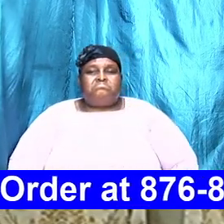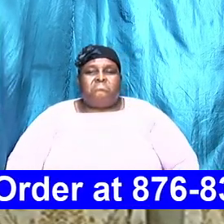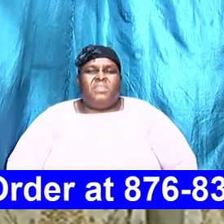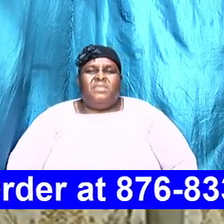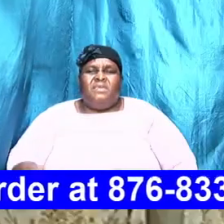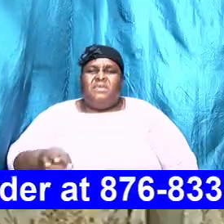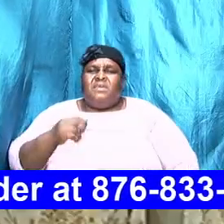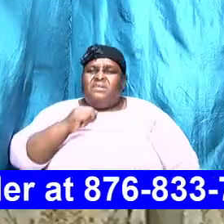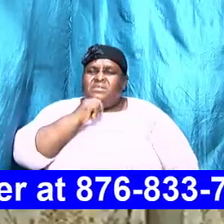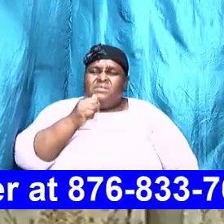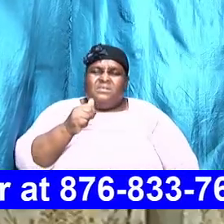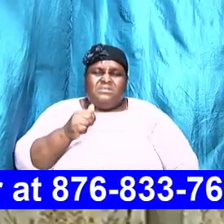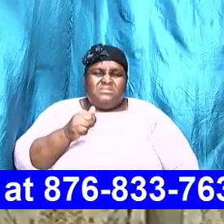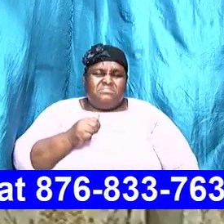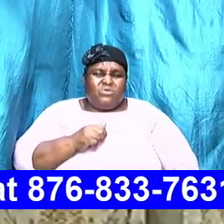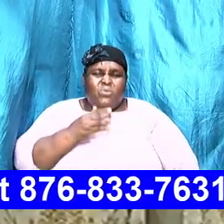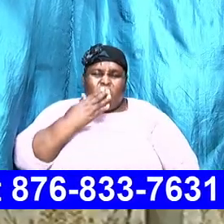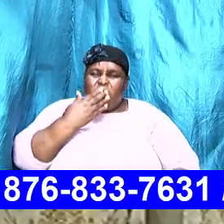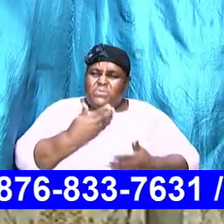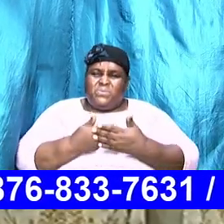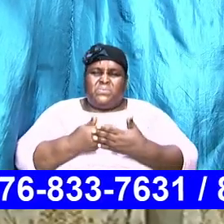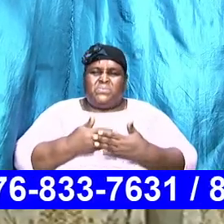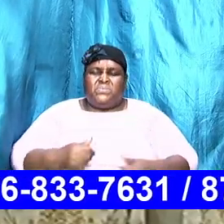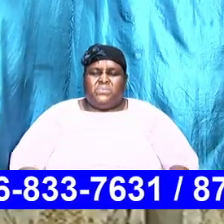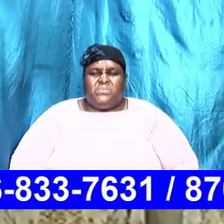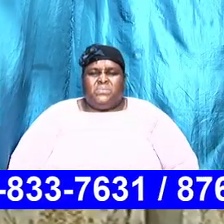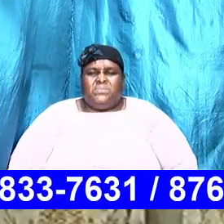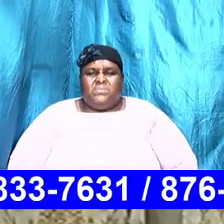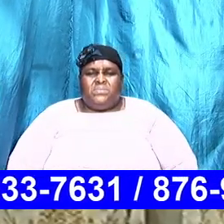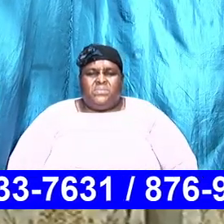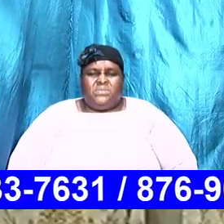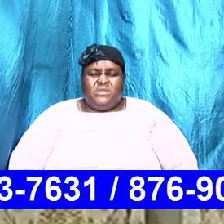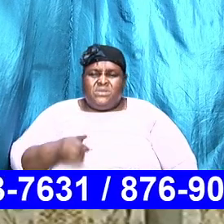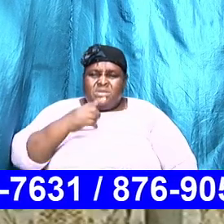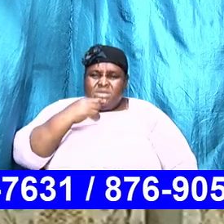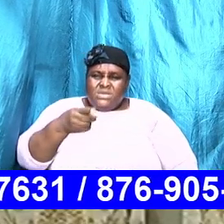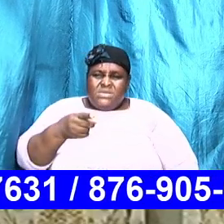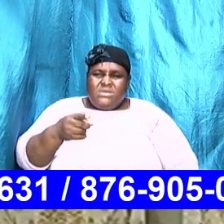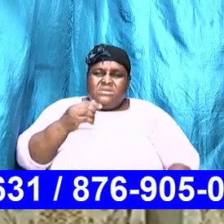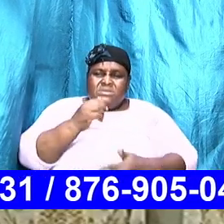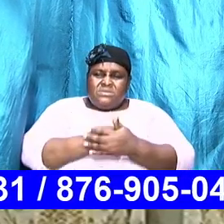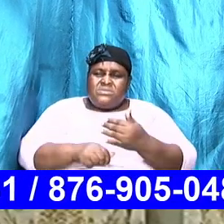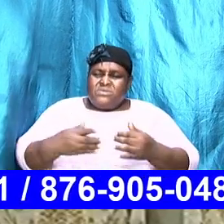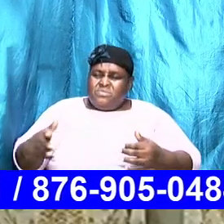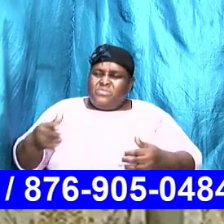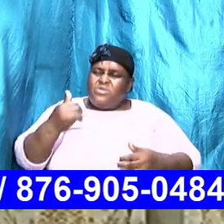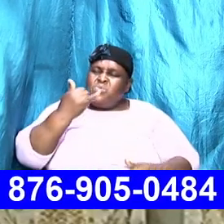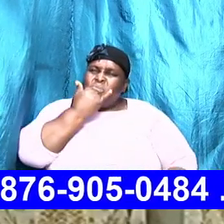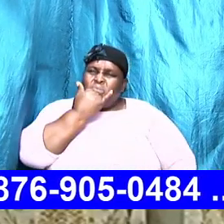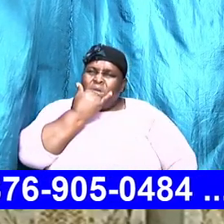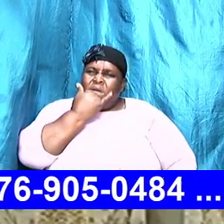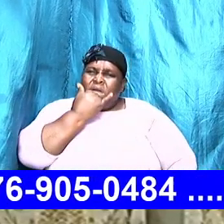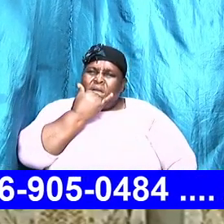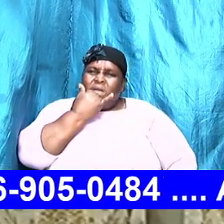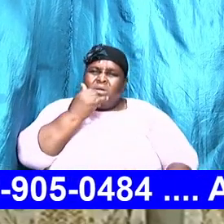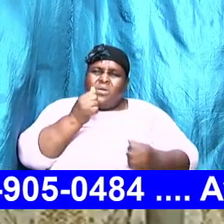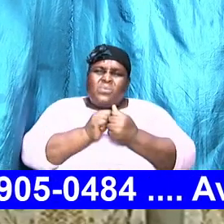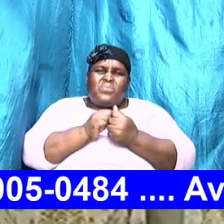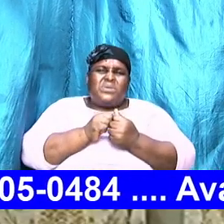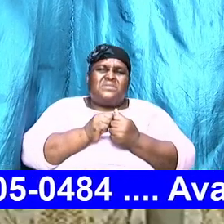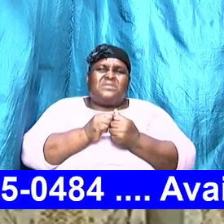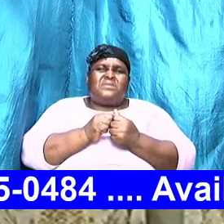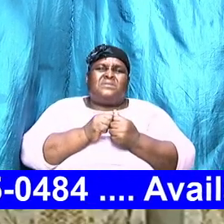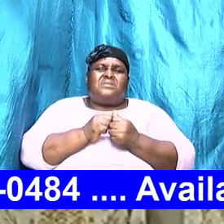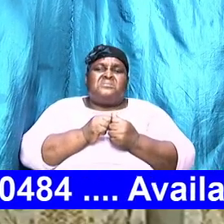upfront very blatant to say that something is wrong with that kind of arrangement